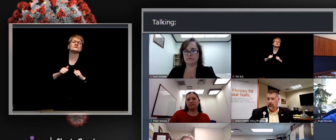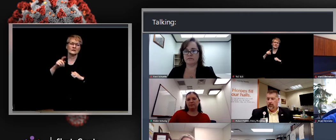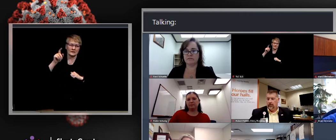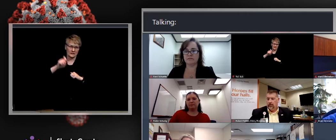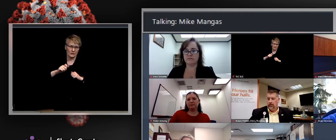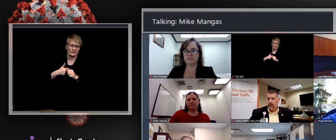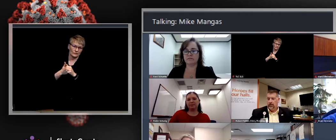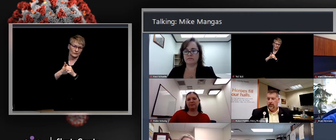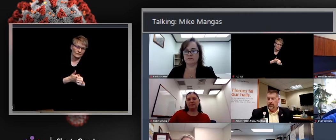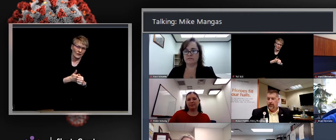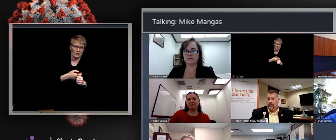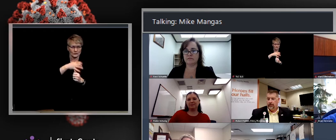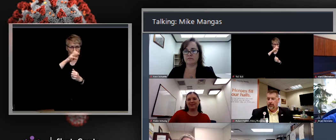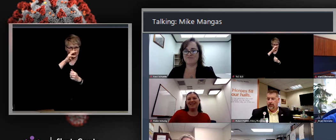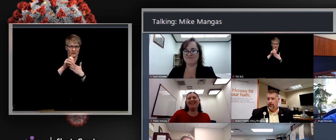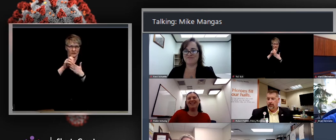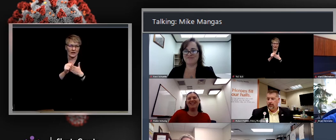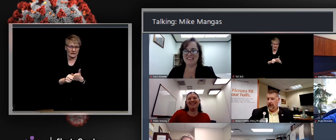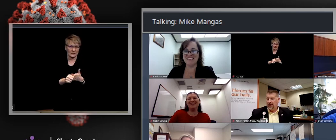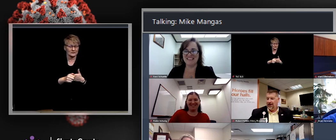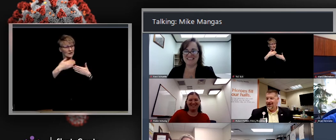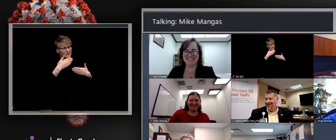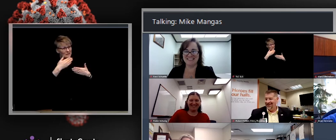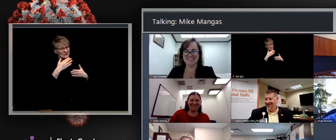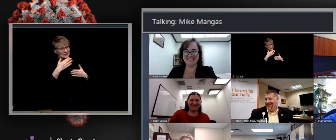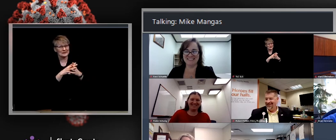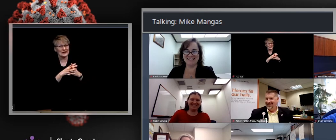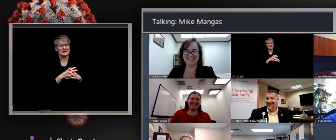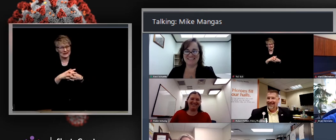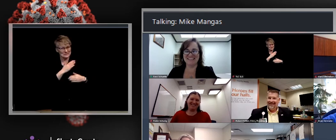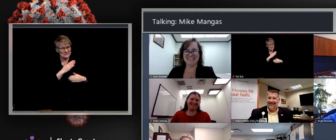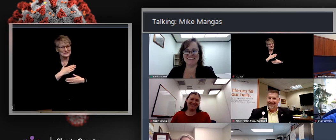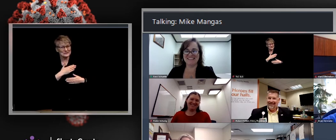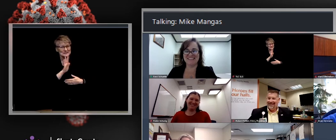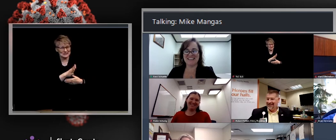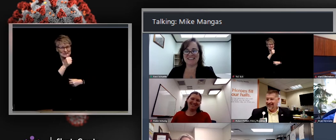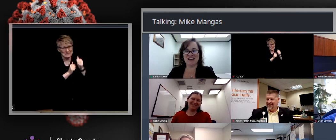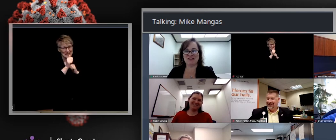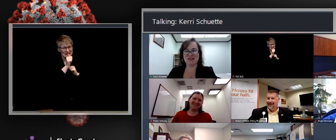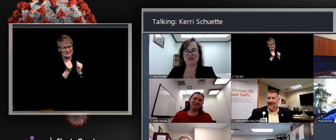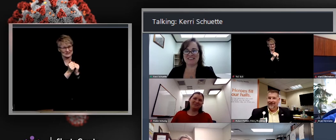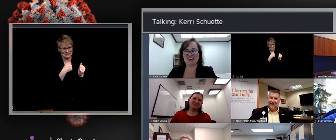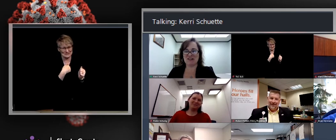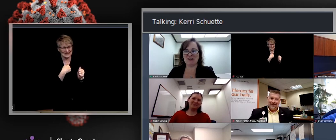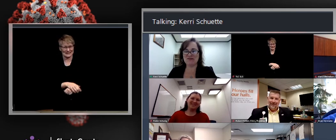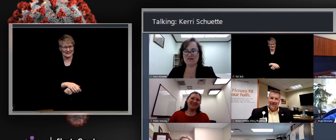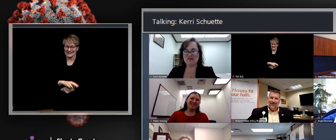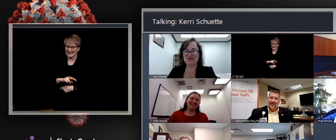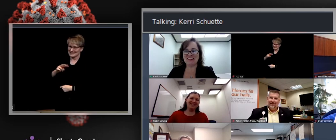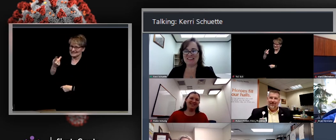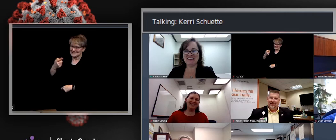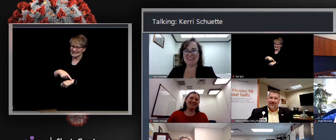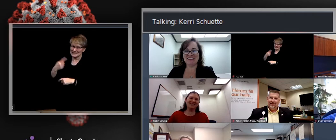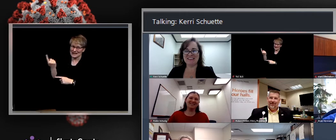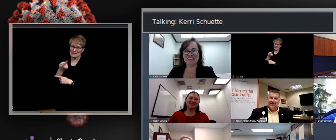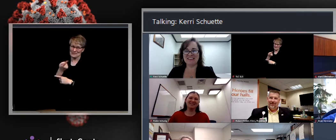Thank you. I think that was even better than the first time. I appreciate your patience. Second time is always the charm.